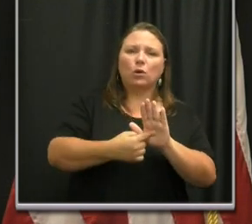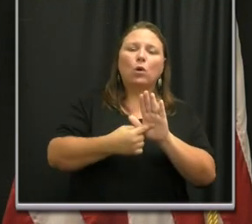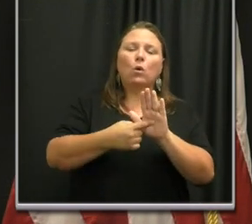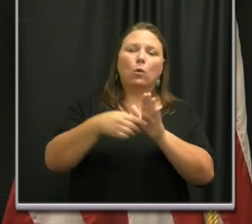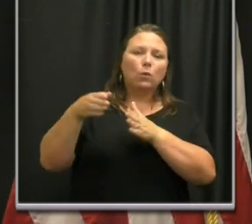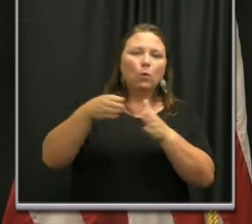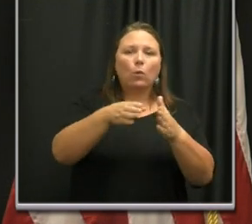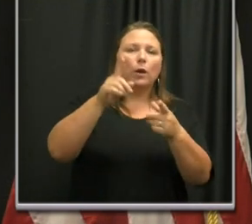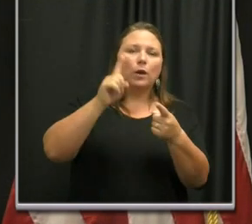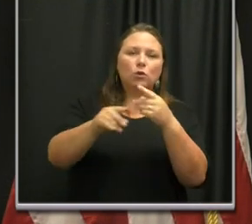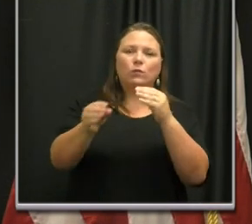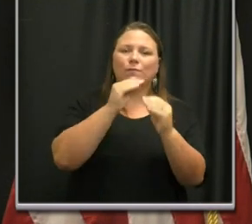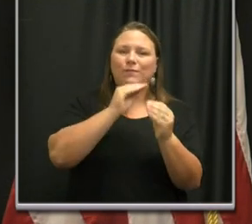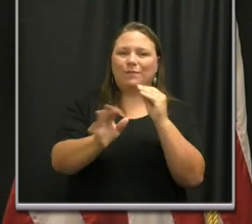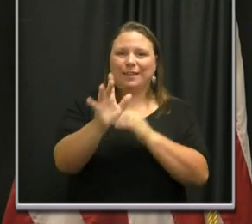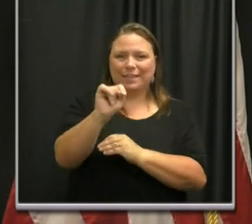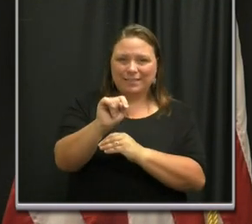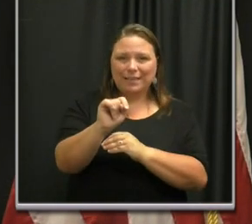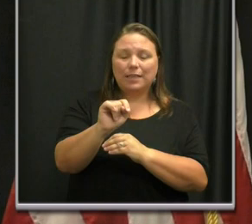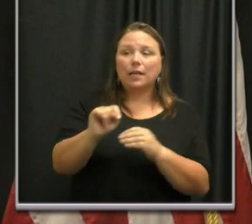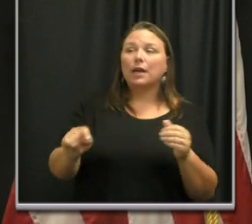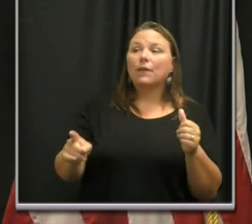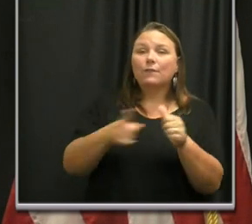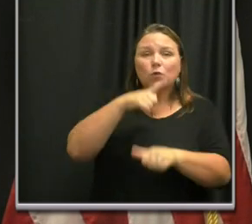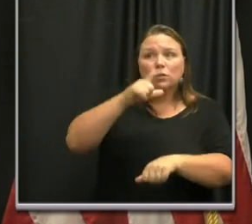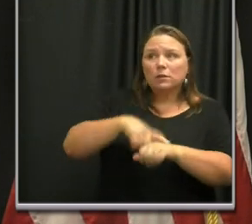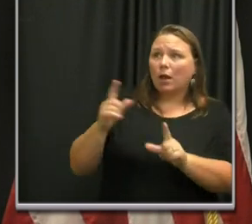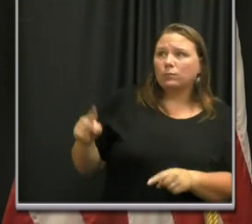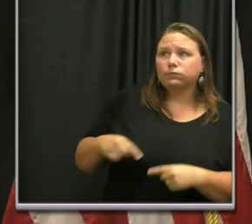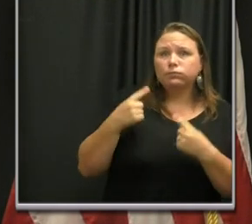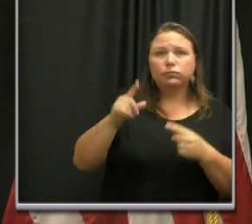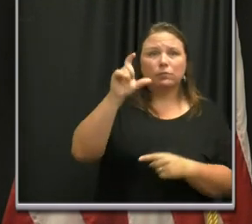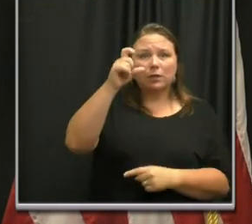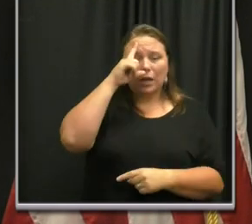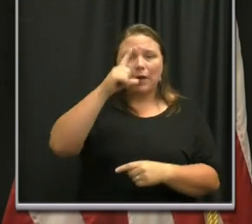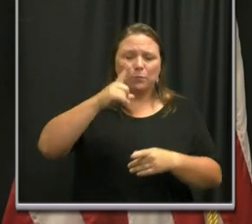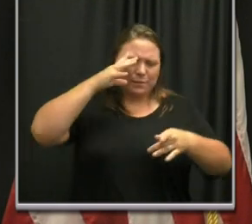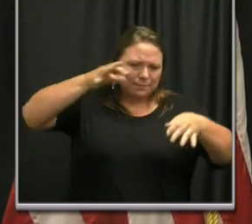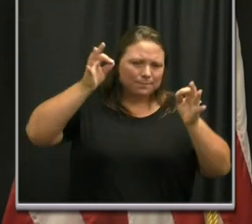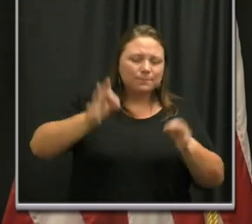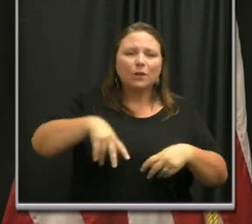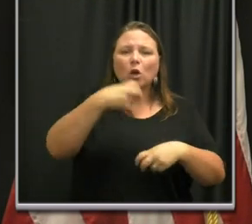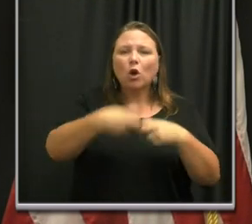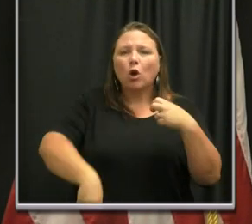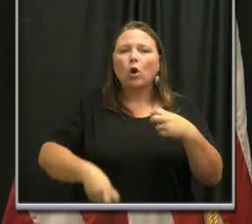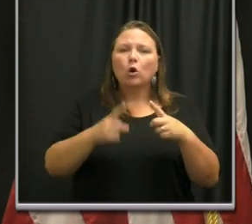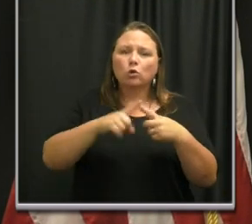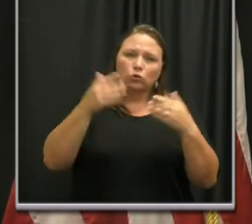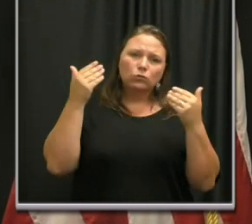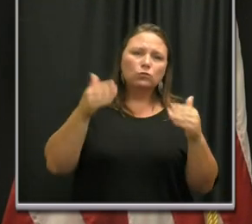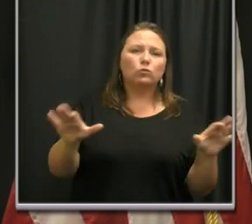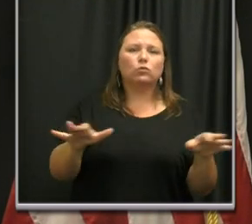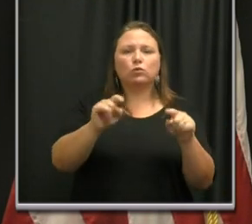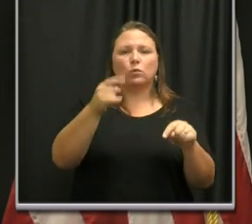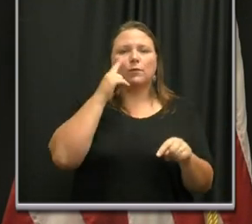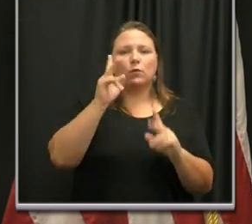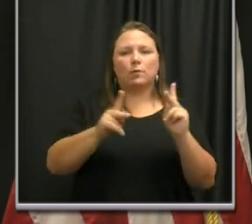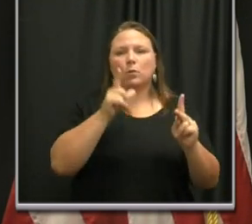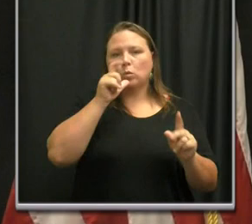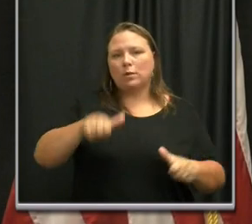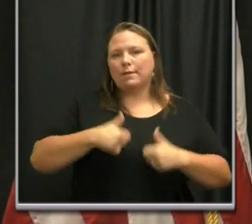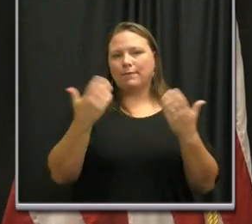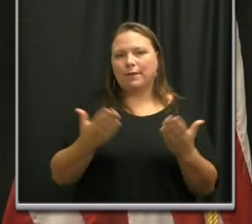path to get that problem solved. And for once, government is making a hard choice to get it done for the citizens.